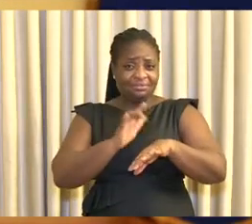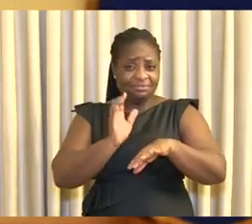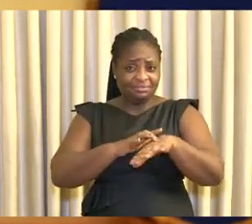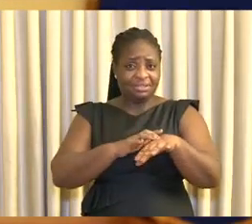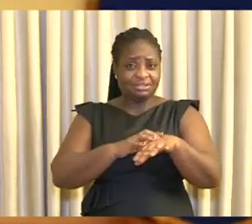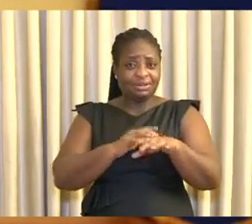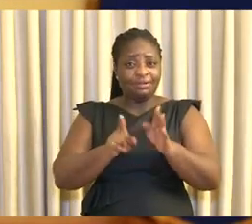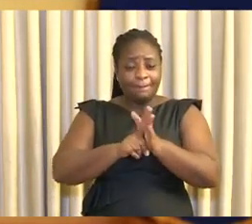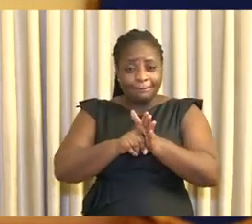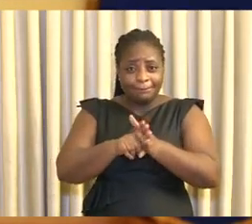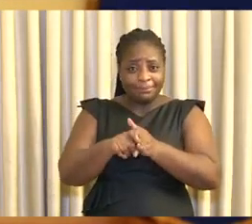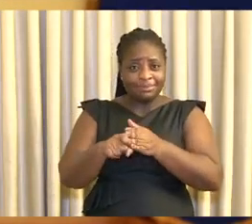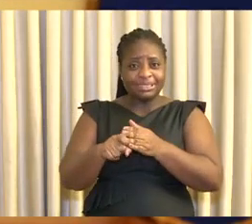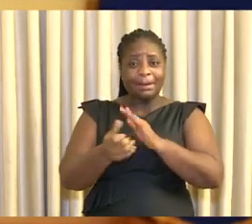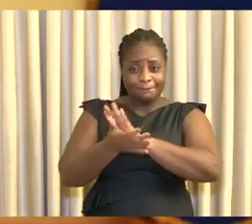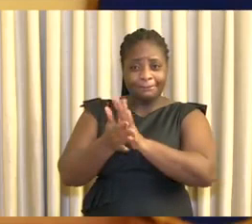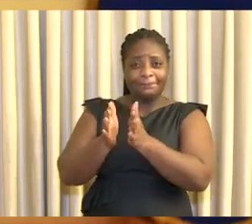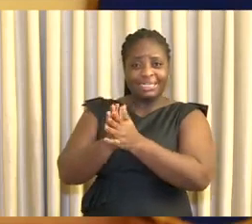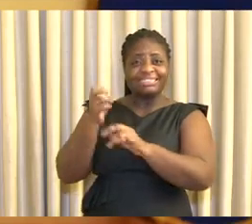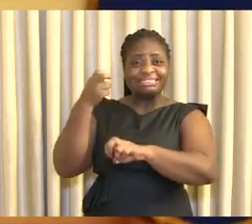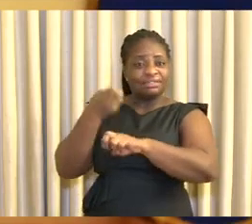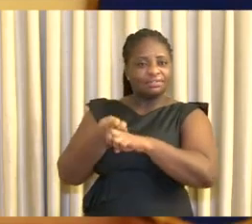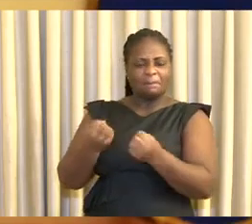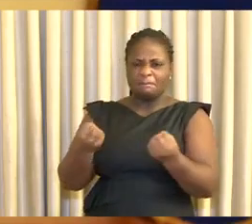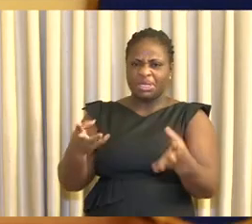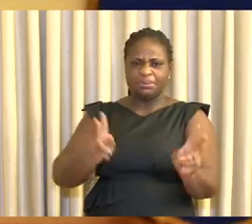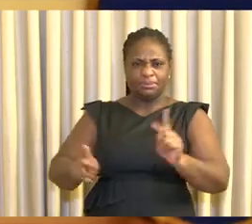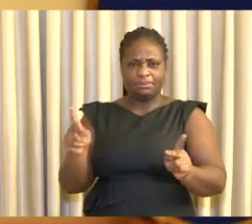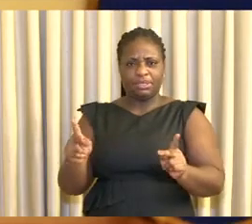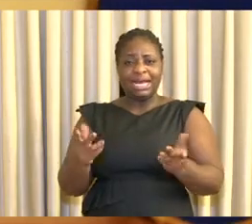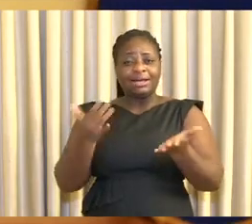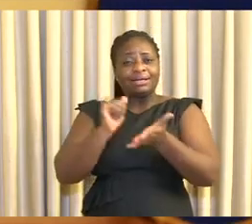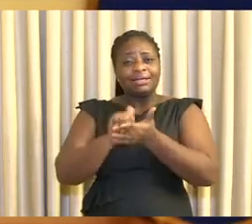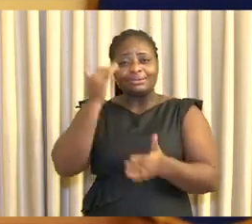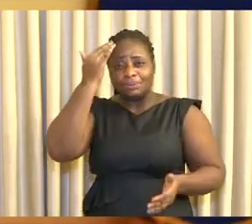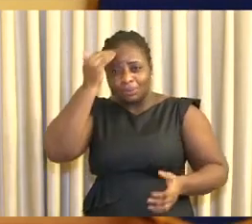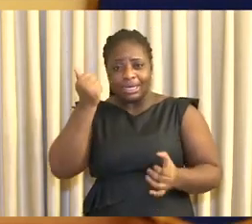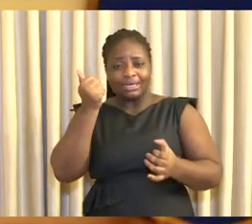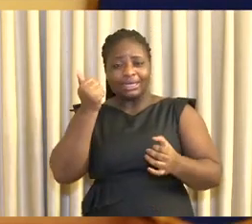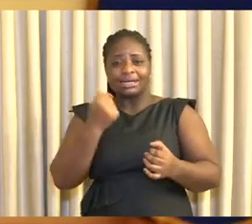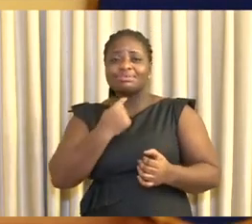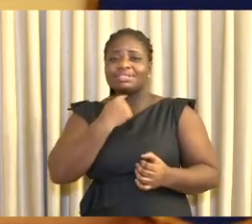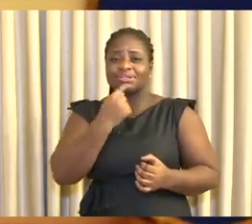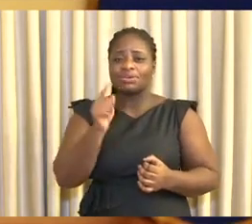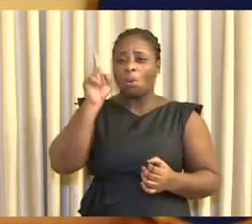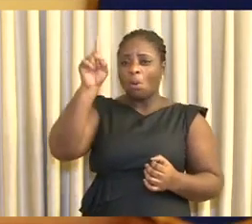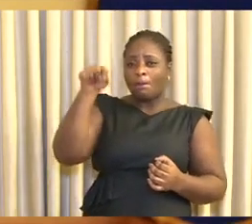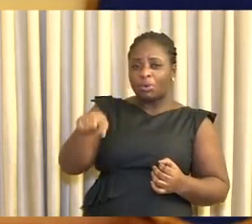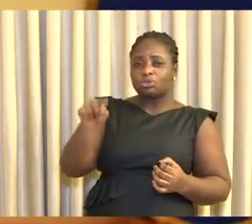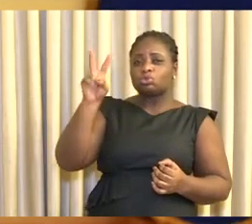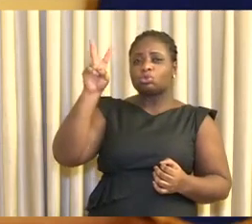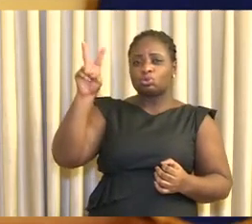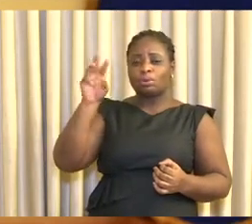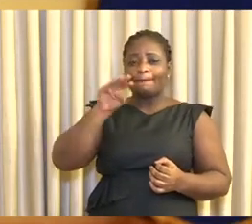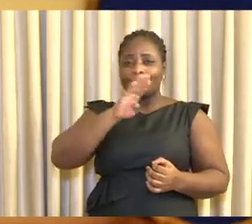the virus have been difficult for many, and that is why I mandated the creation of the 1.2 billion CD